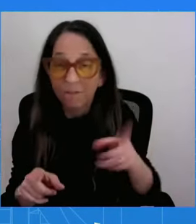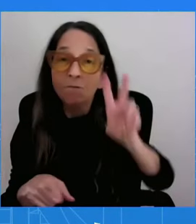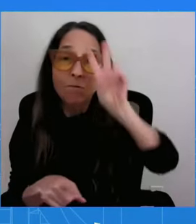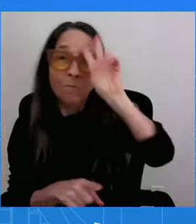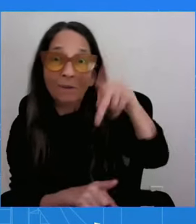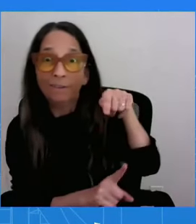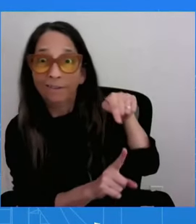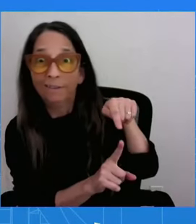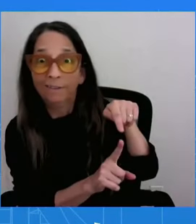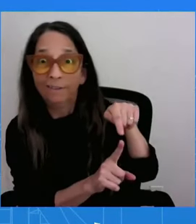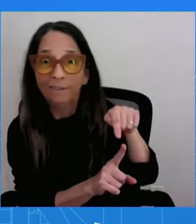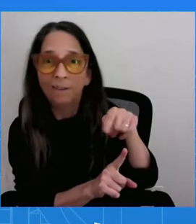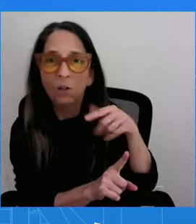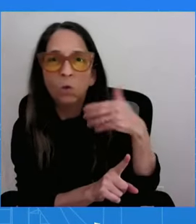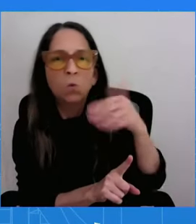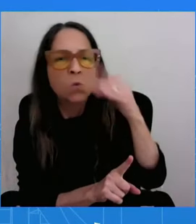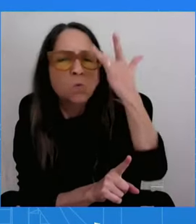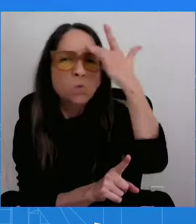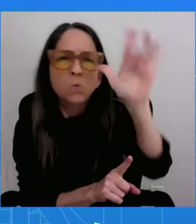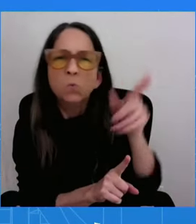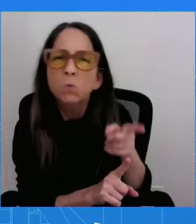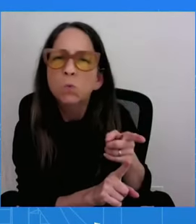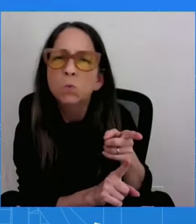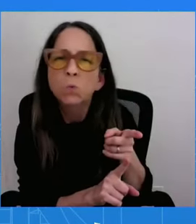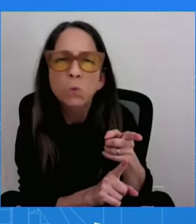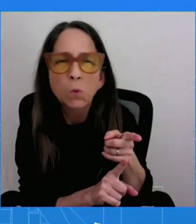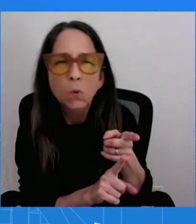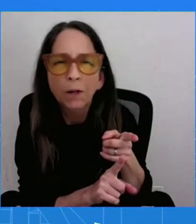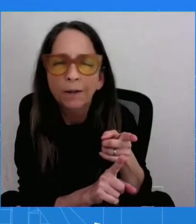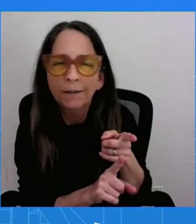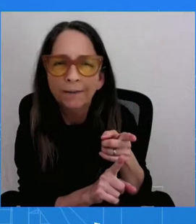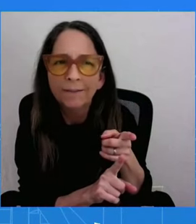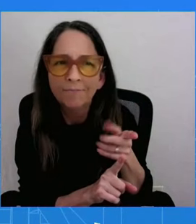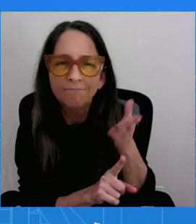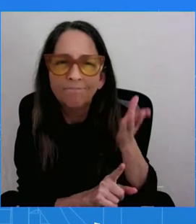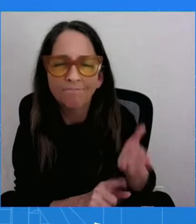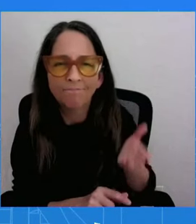She is someone that knows how to get the job done,